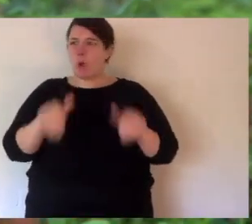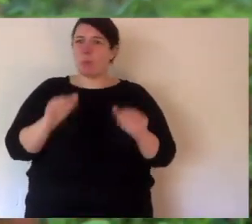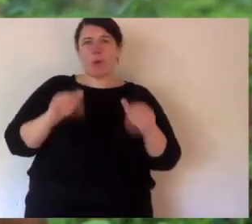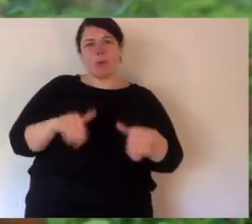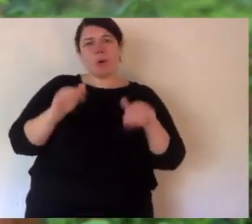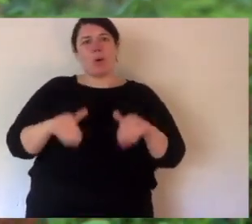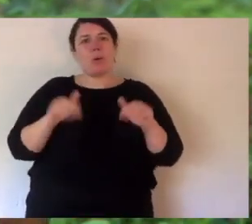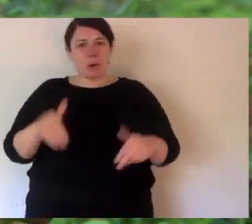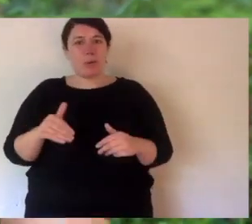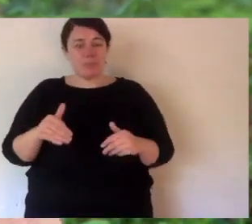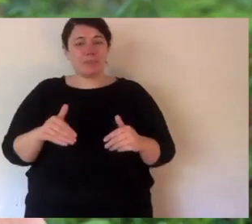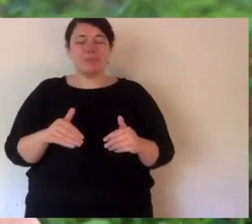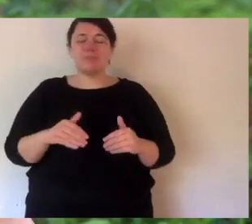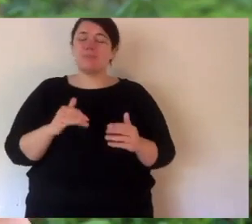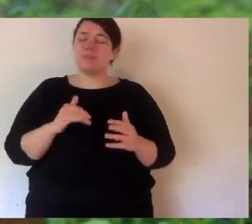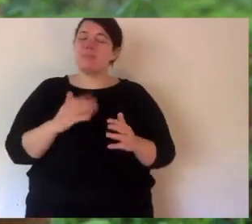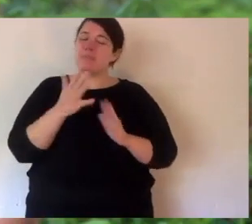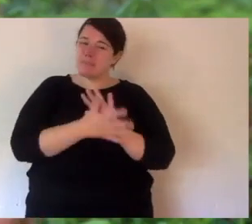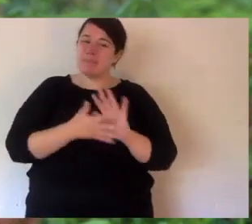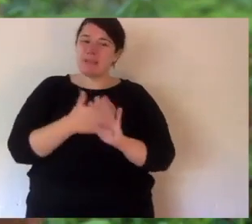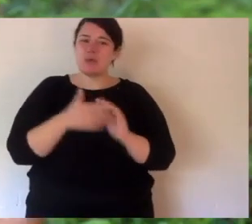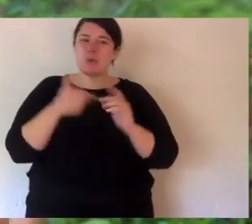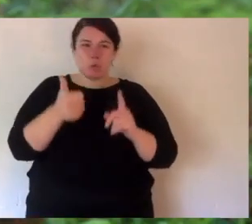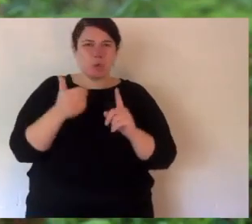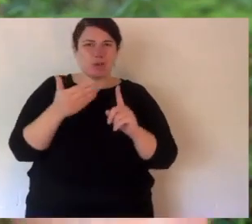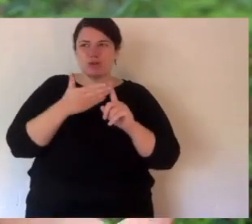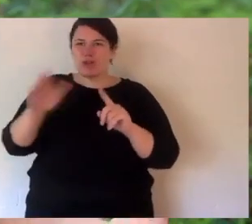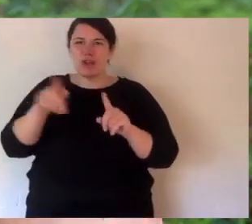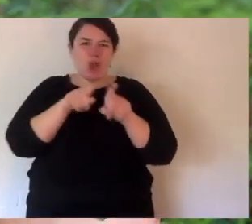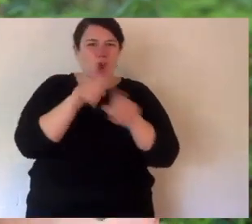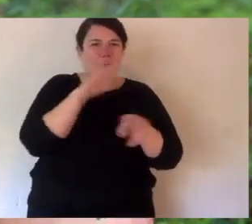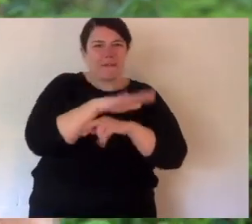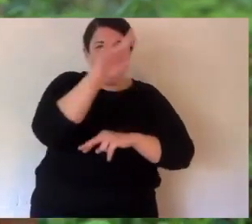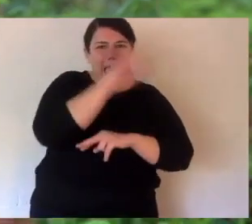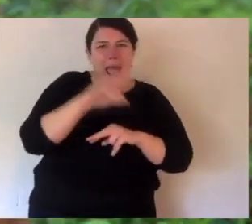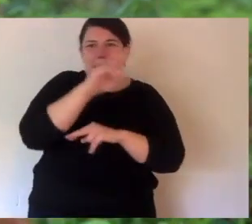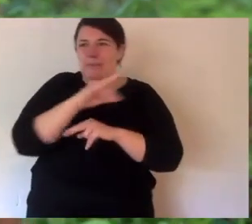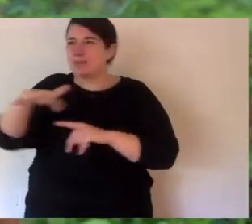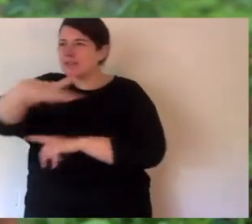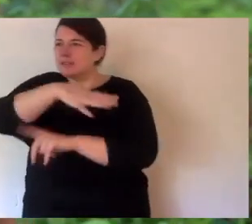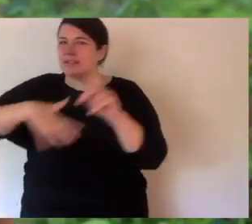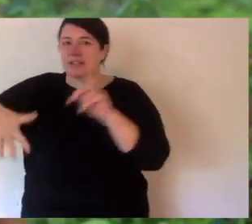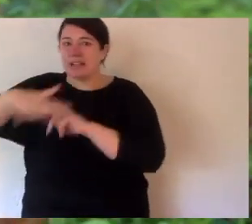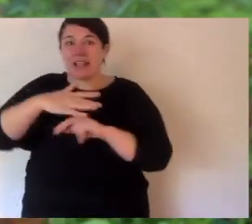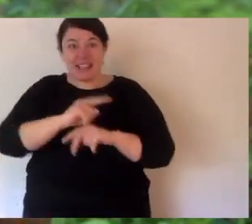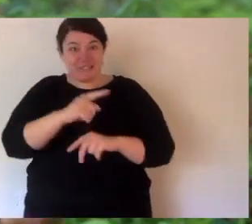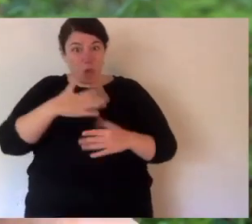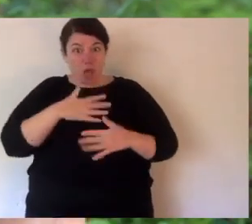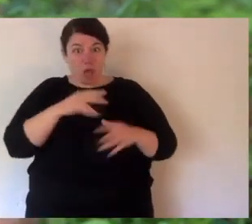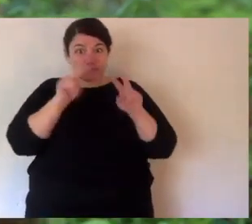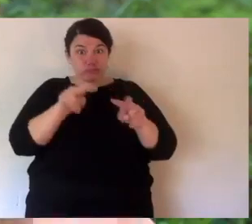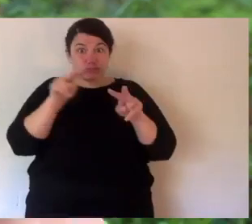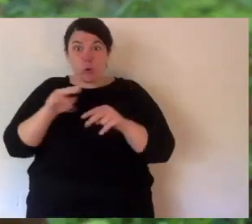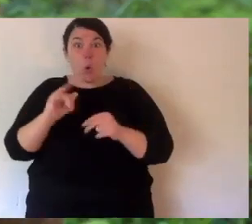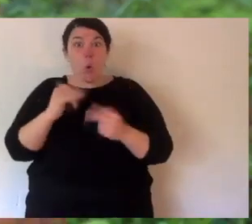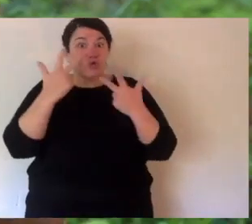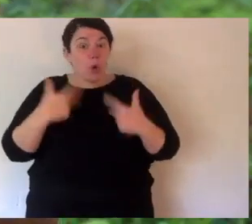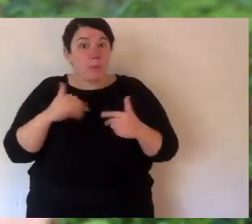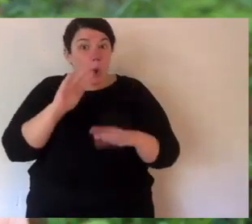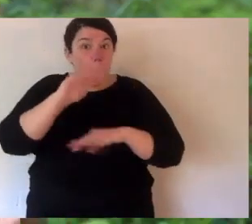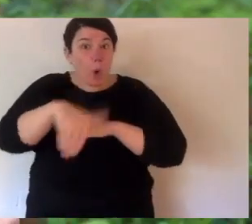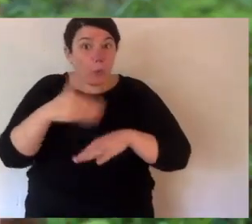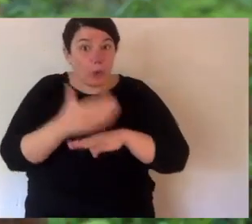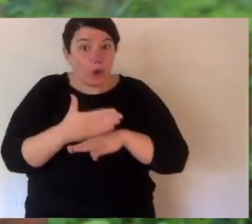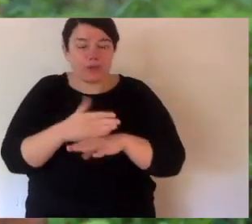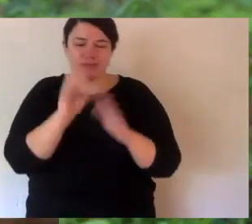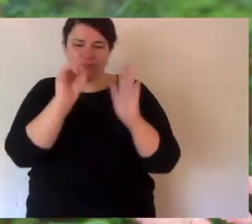moment like you probably do too. So this is a great distraction for us and hopefully you. If you like what you've seen or want to show me